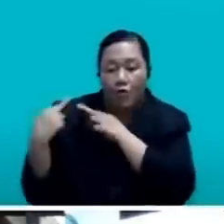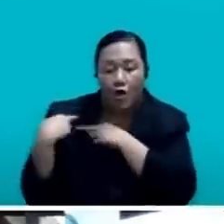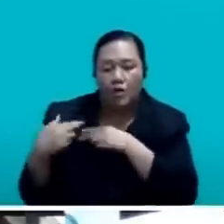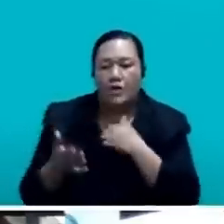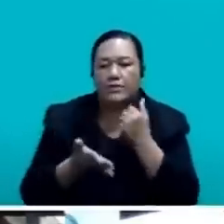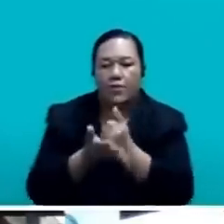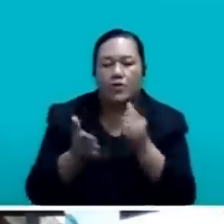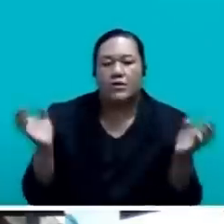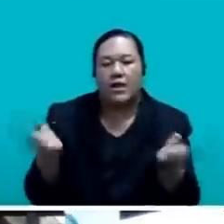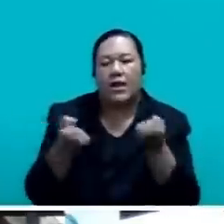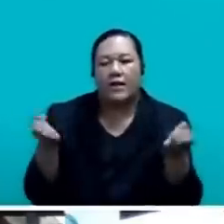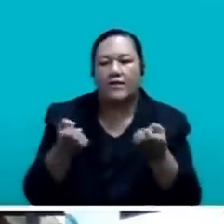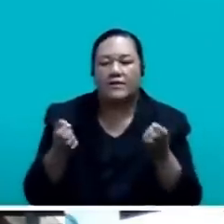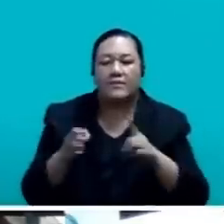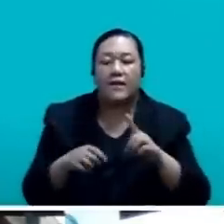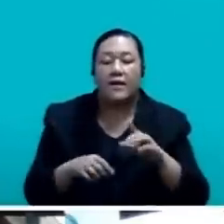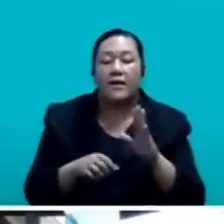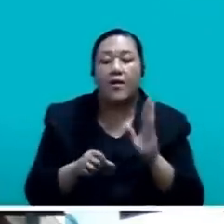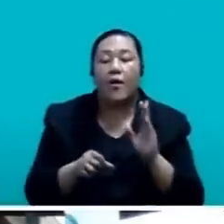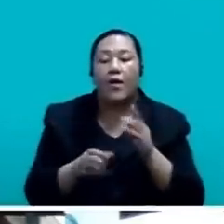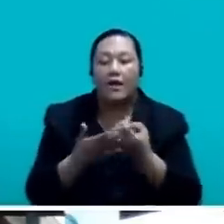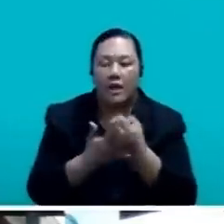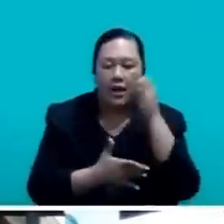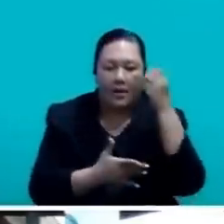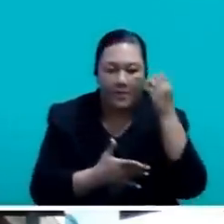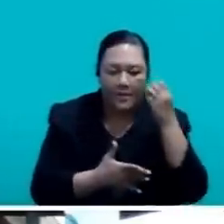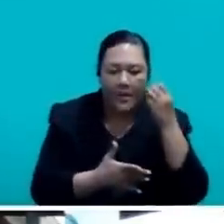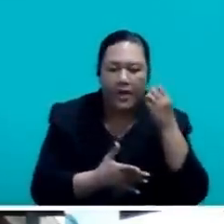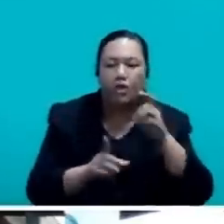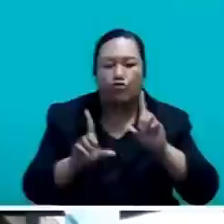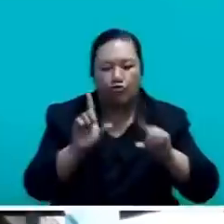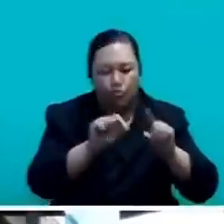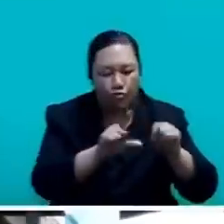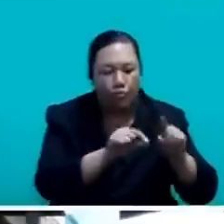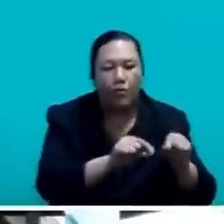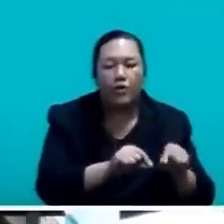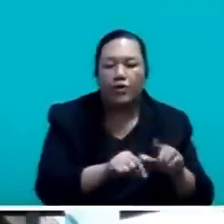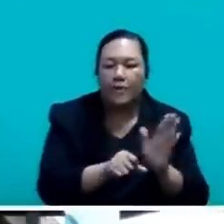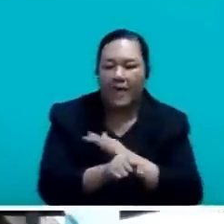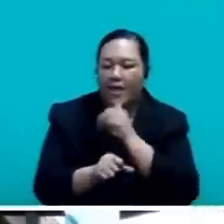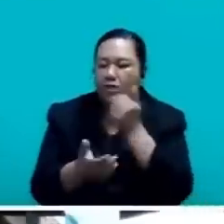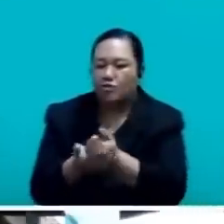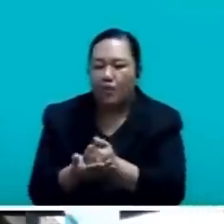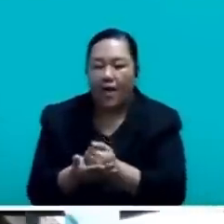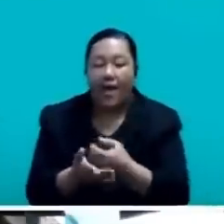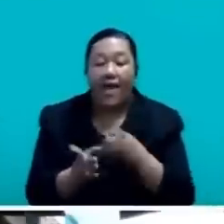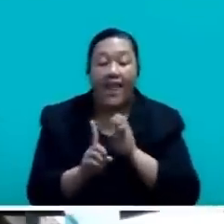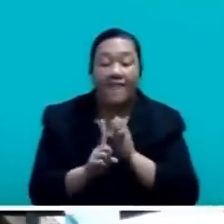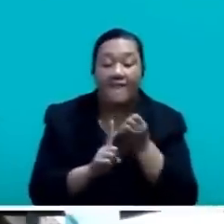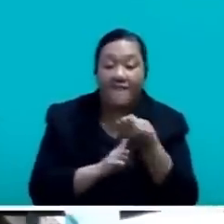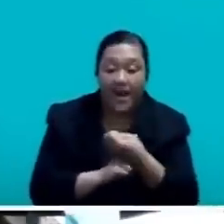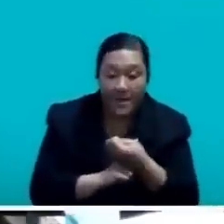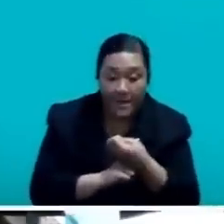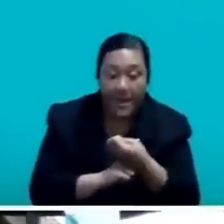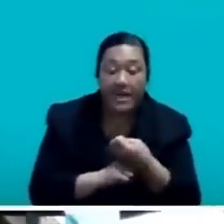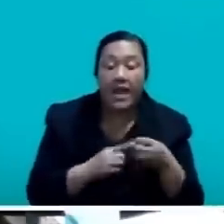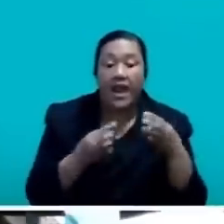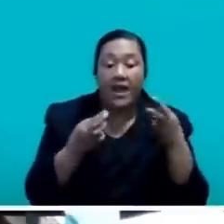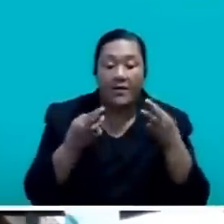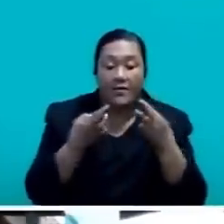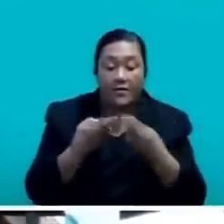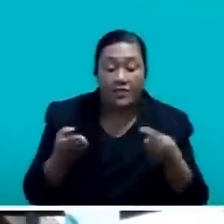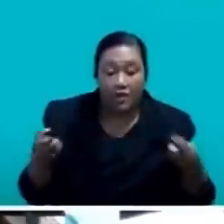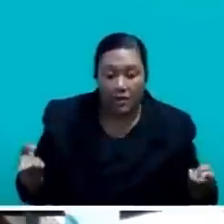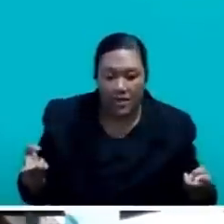encourage economic activities while ensuring that our environment and resources is sustainably protected